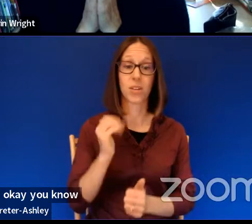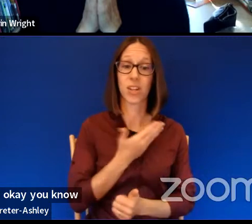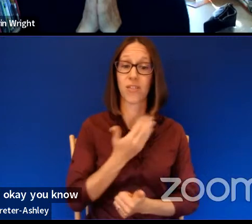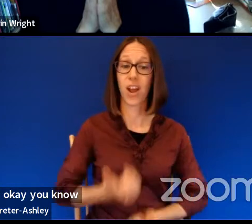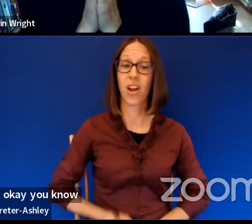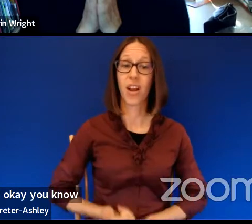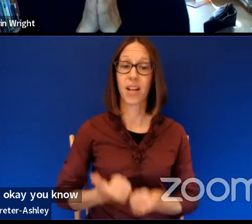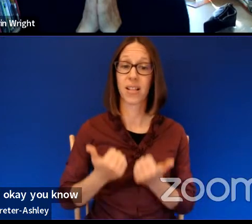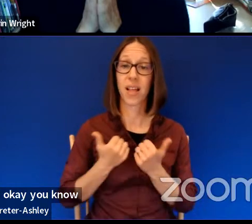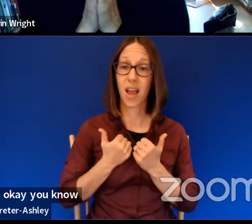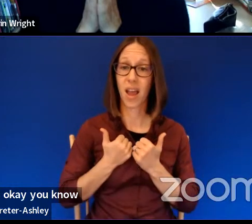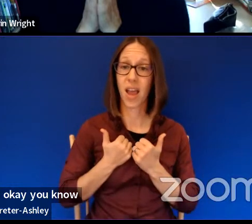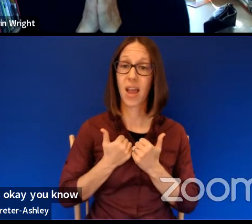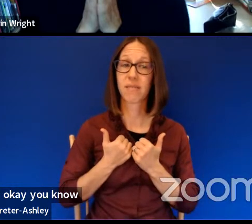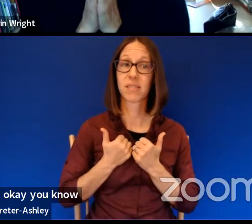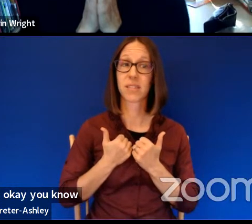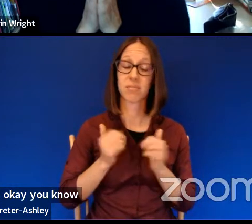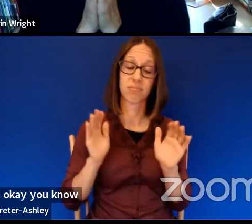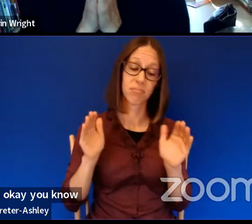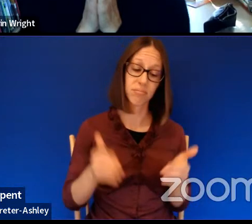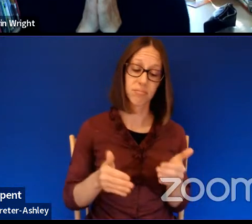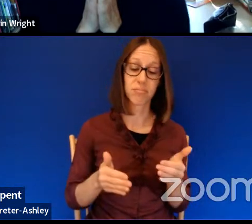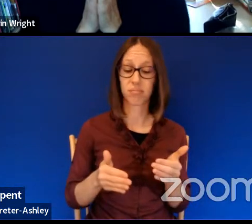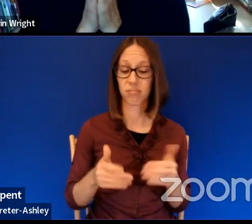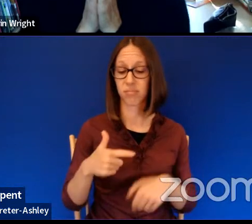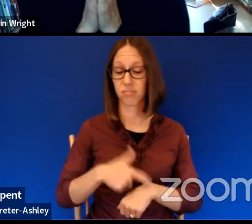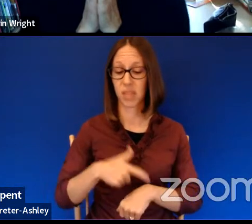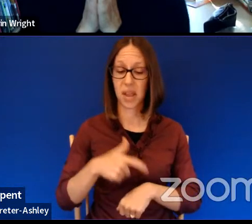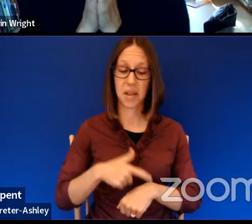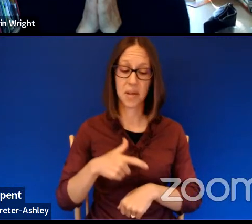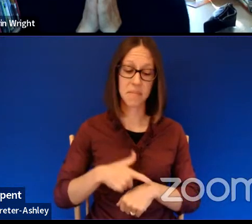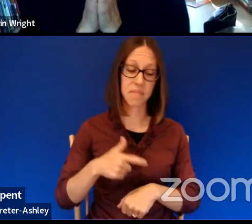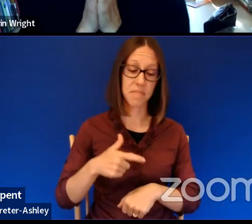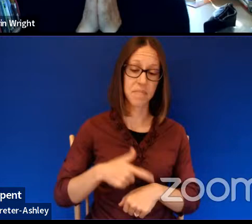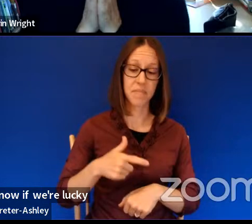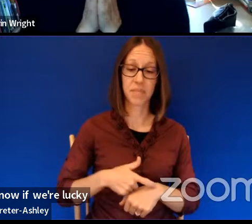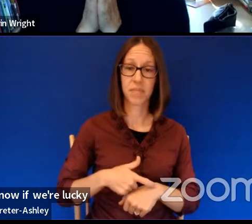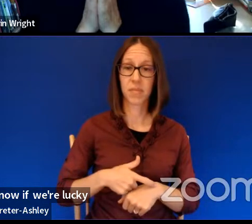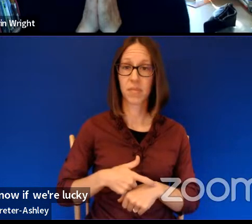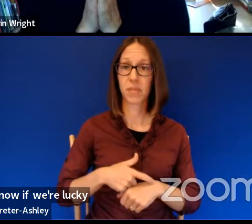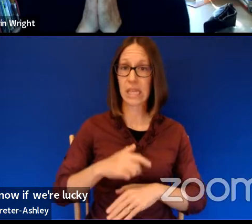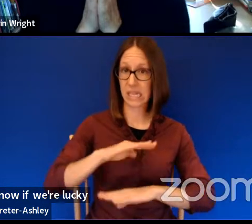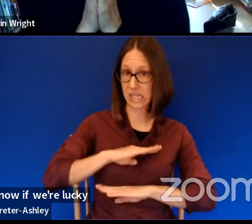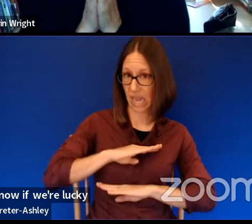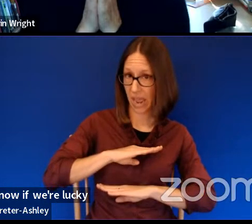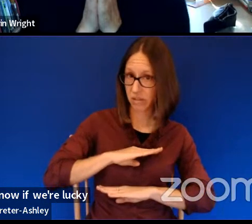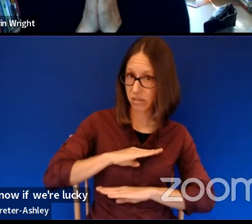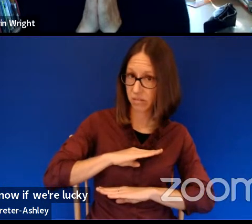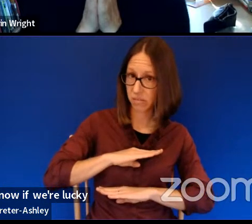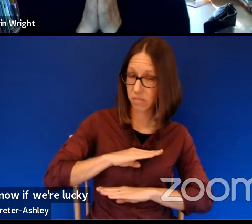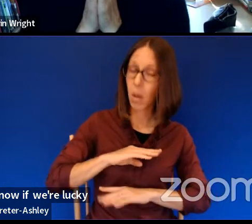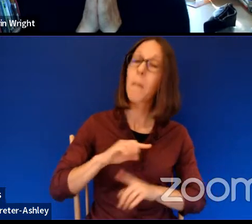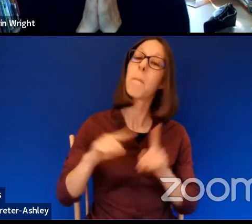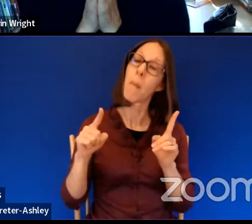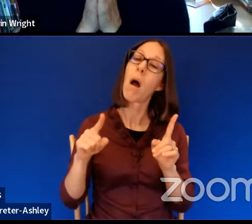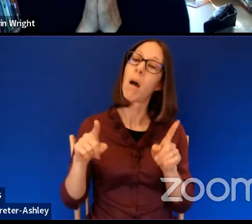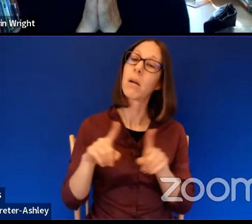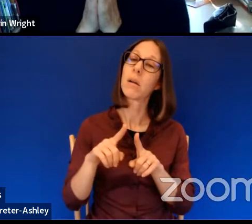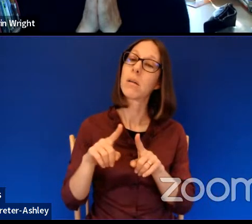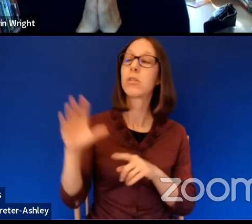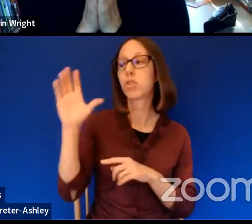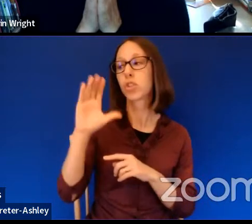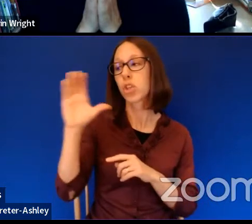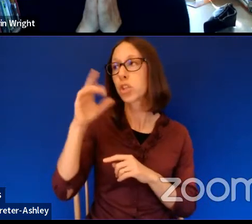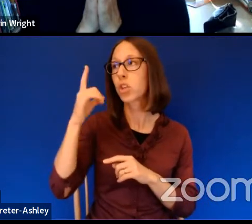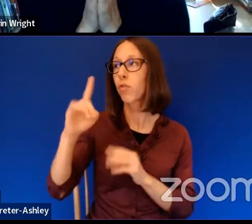spent in, you know, if we're lucky in contendedness, but sometimes in searching for, if not